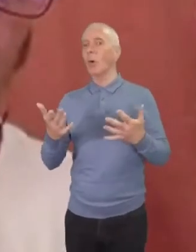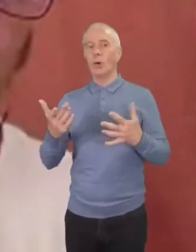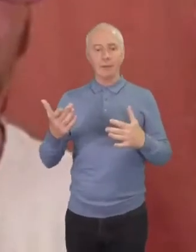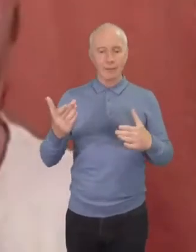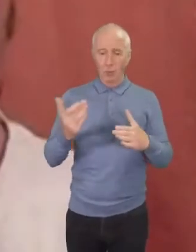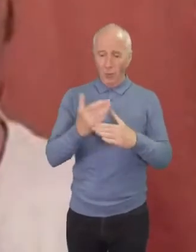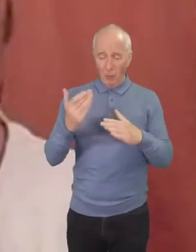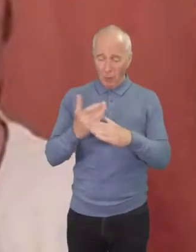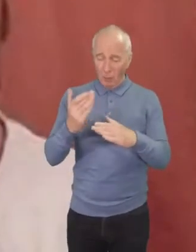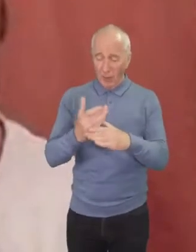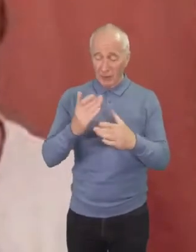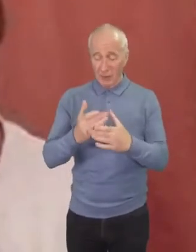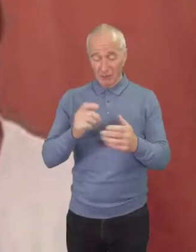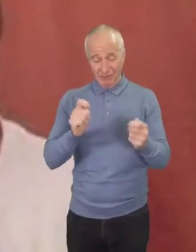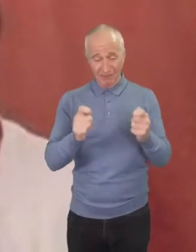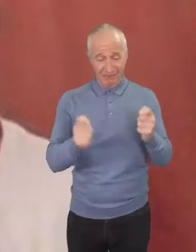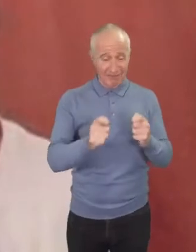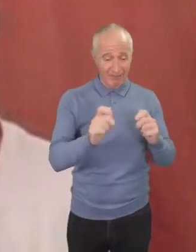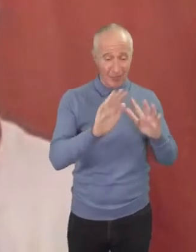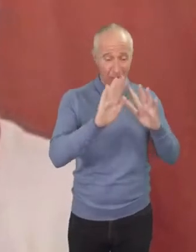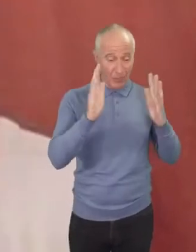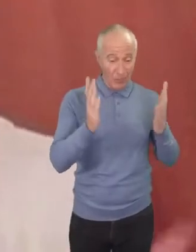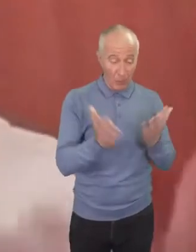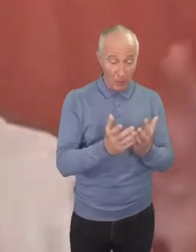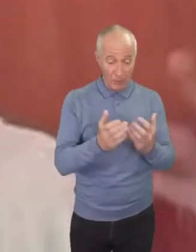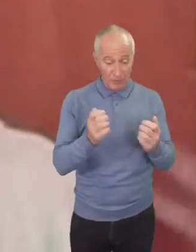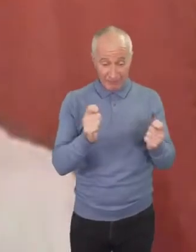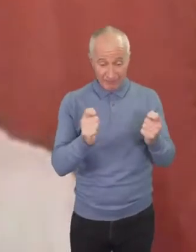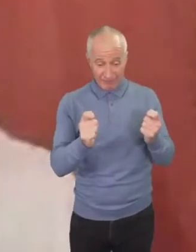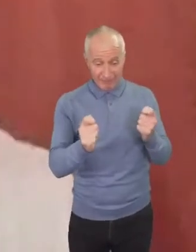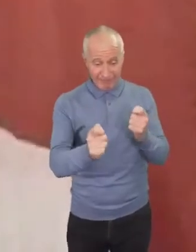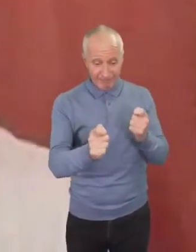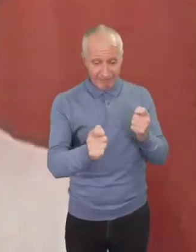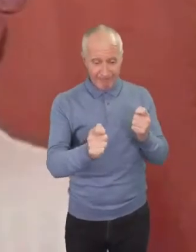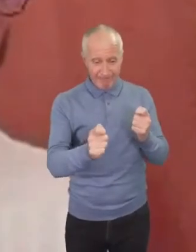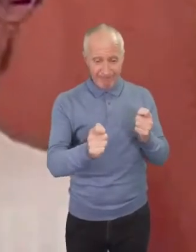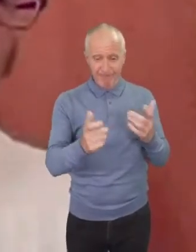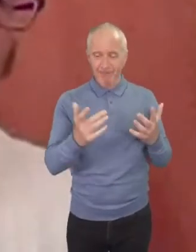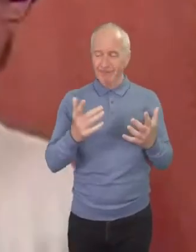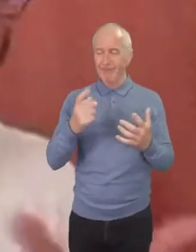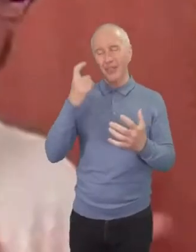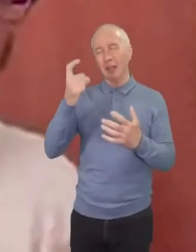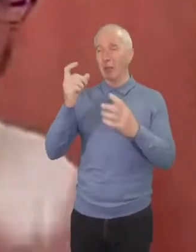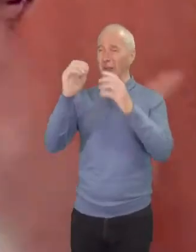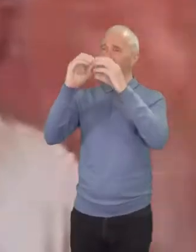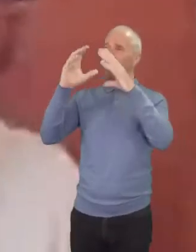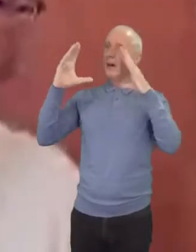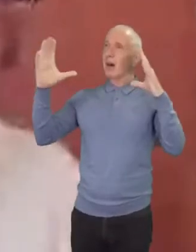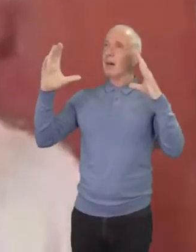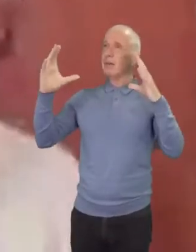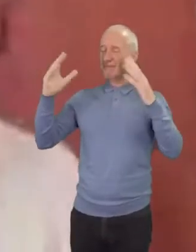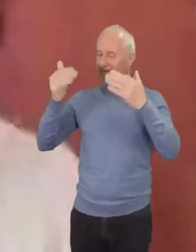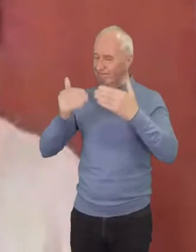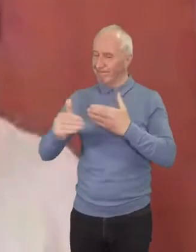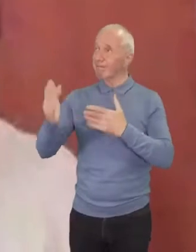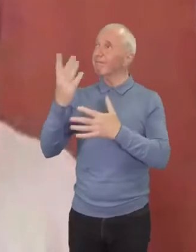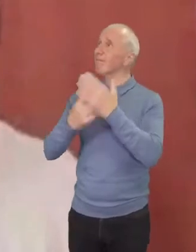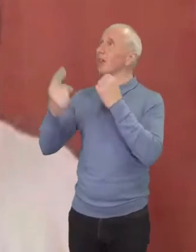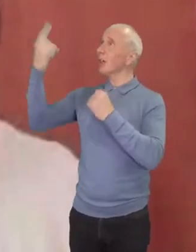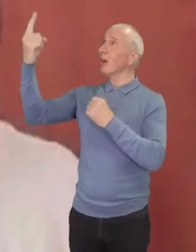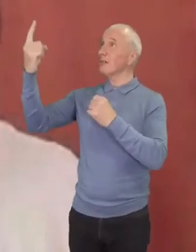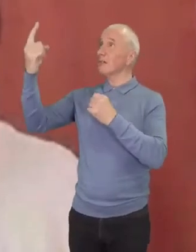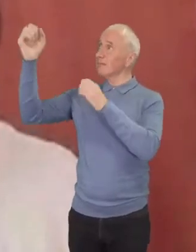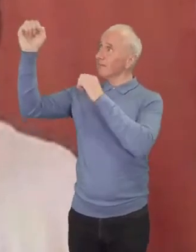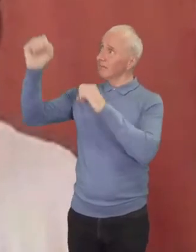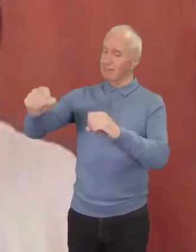hard to reform this world that we realize that there is a bigger story and there's there's a a god at work in all of this and